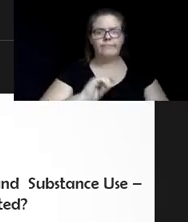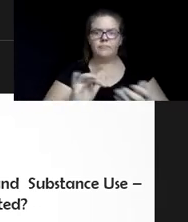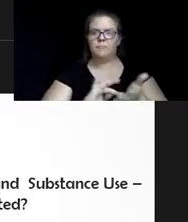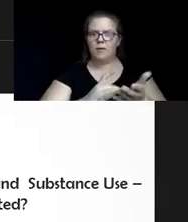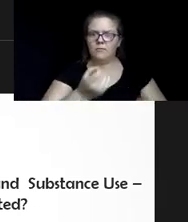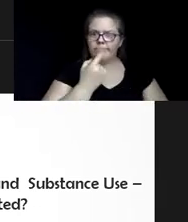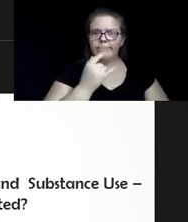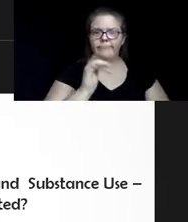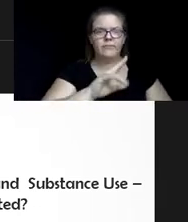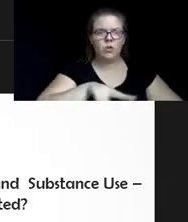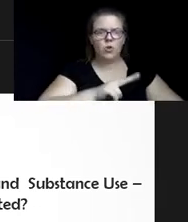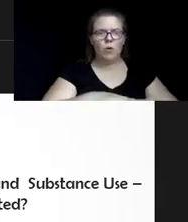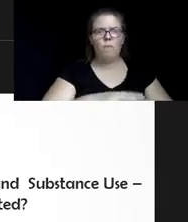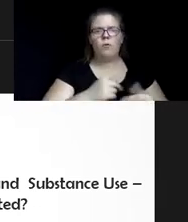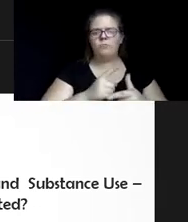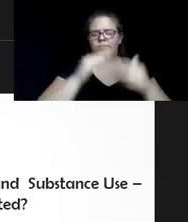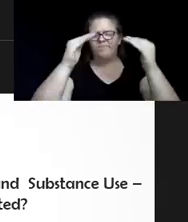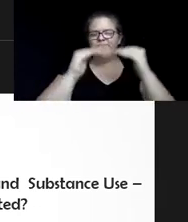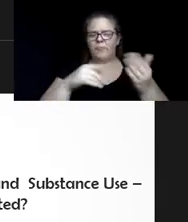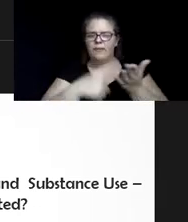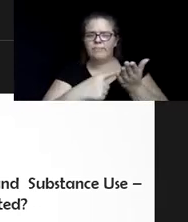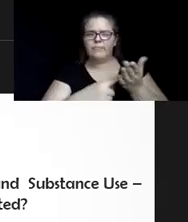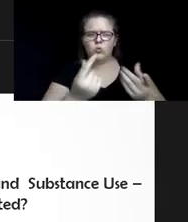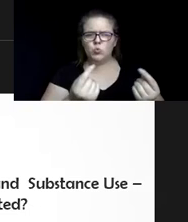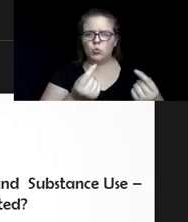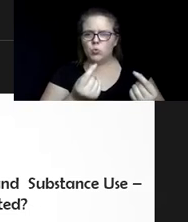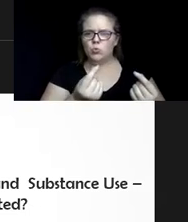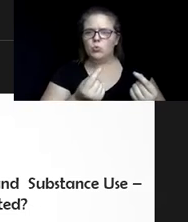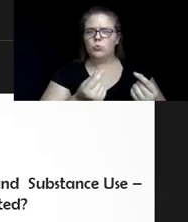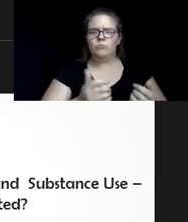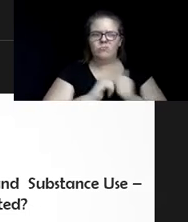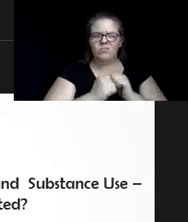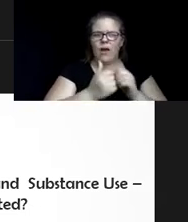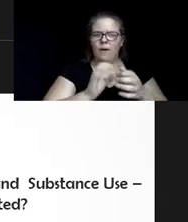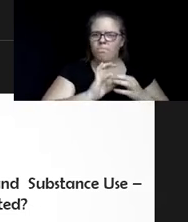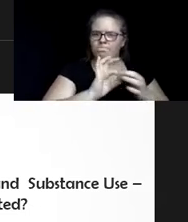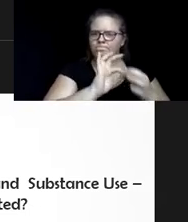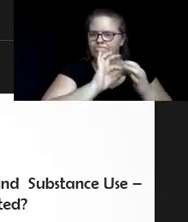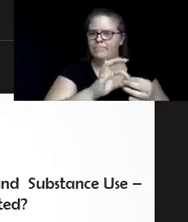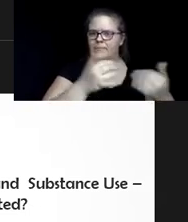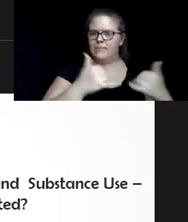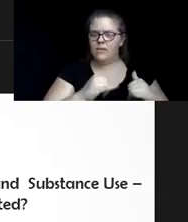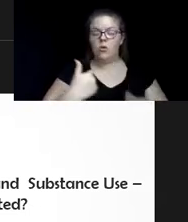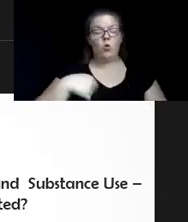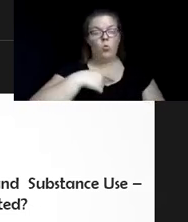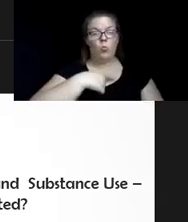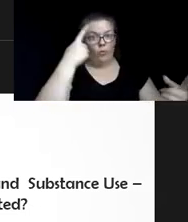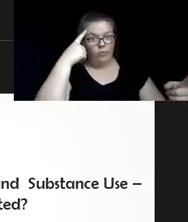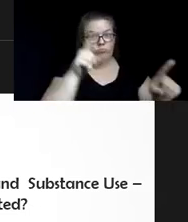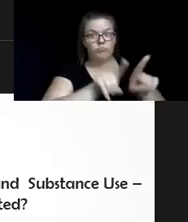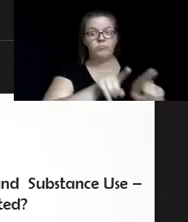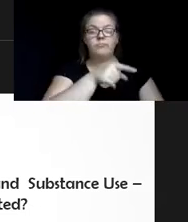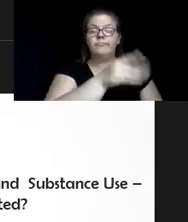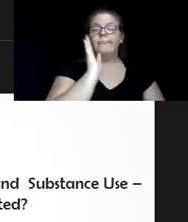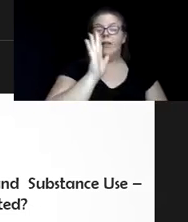their space to keep themselves, you know, connected to others. And we made an agreement. They were going to reach out to at